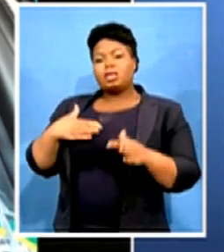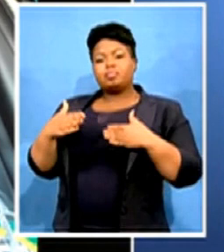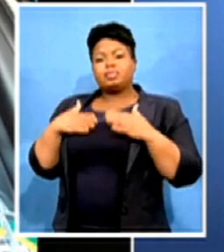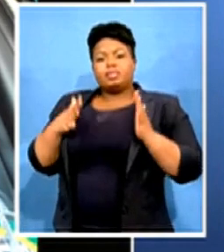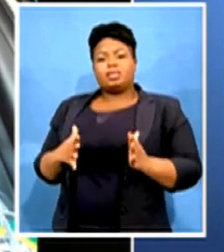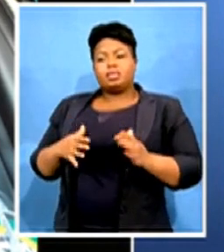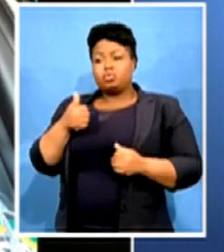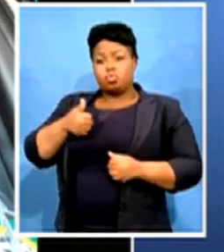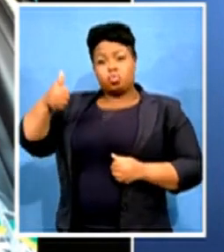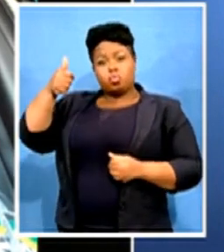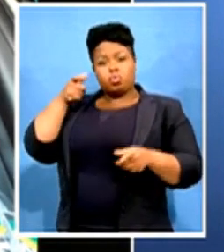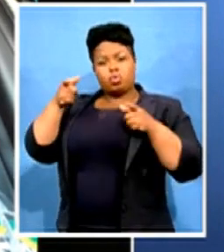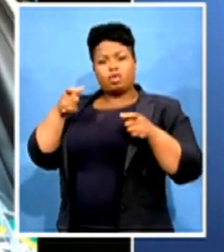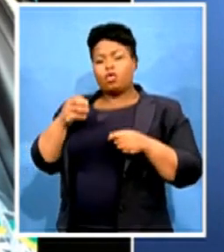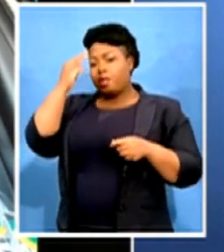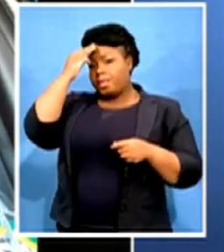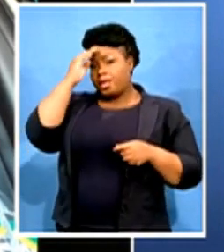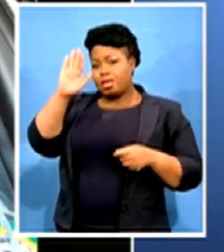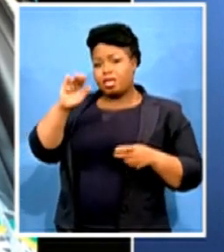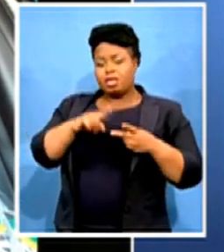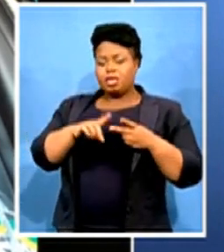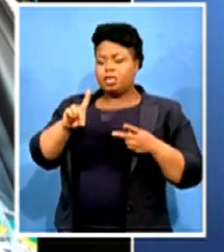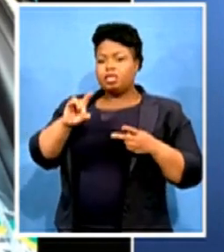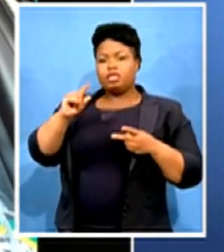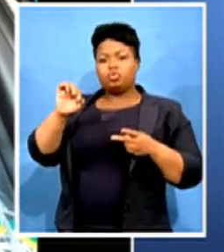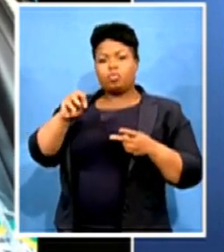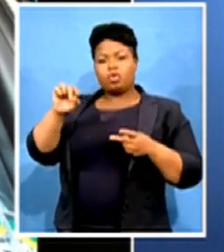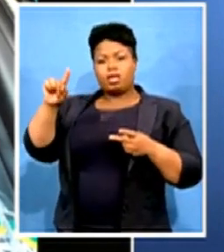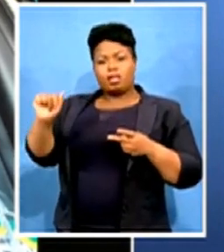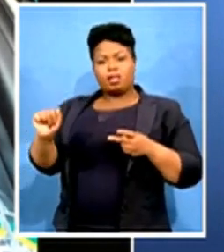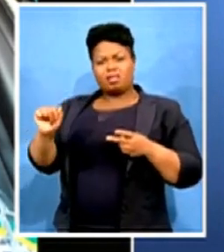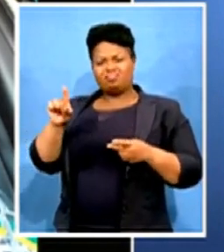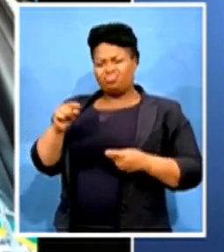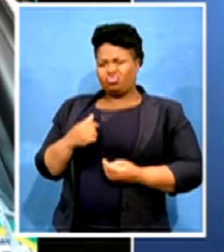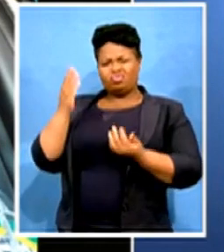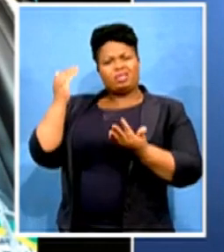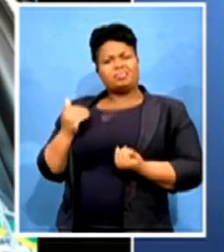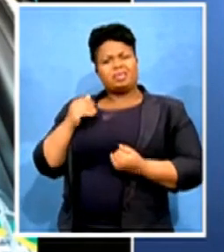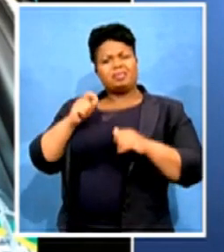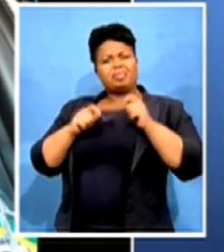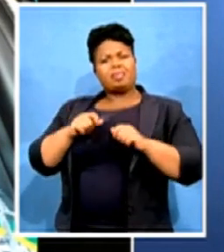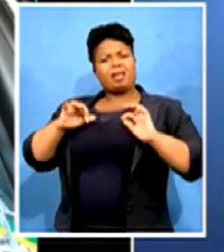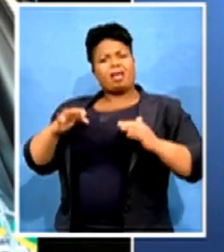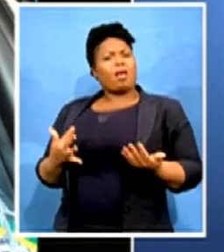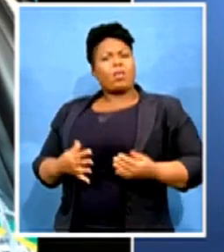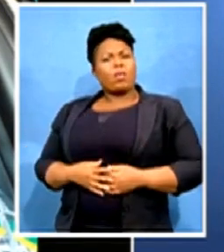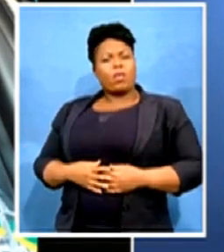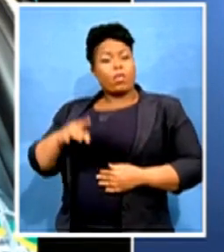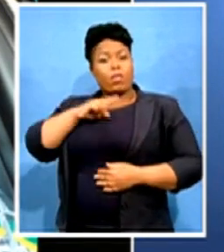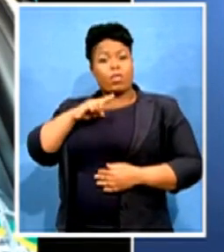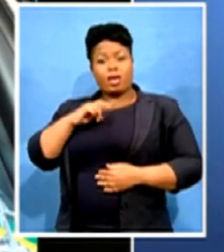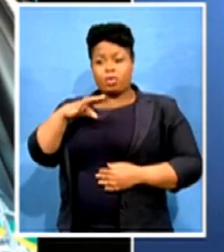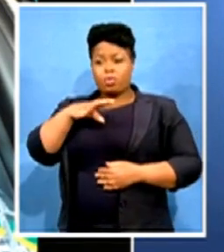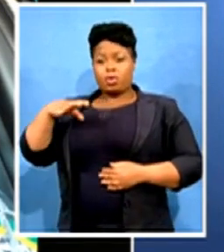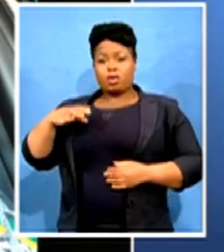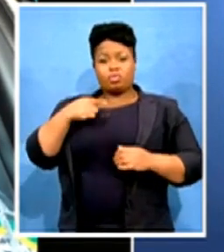Yodichobotla. How do you expect people who happen to have in councils, leading councils as the seniors